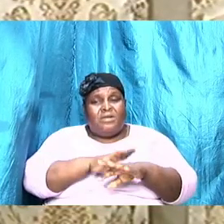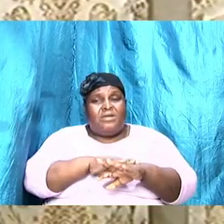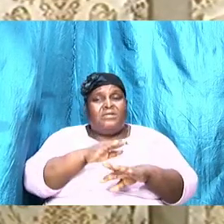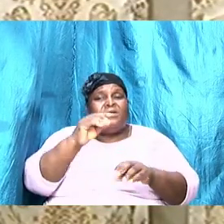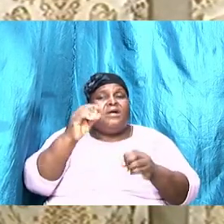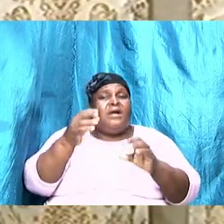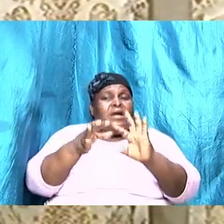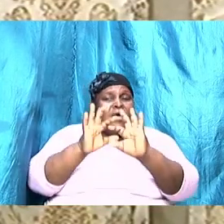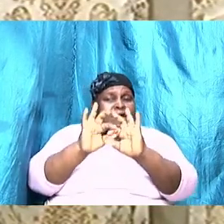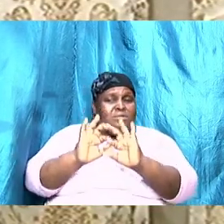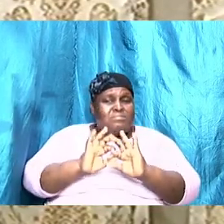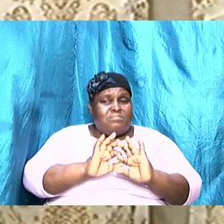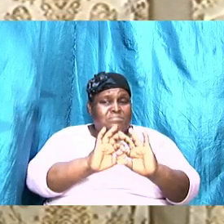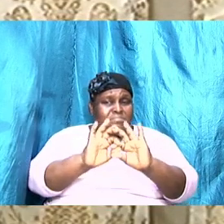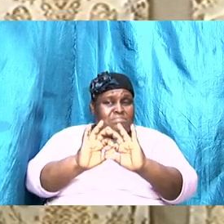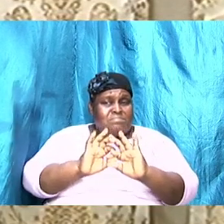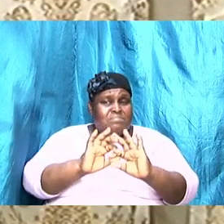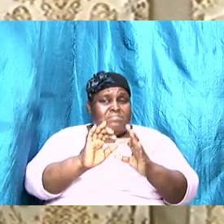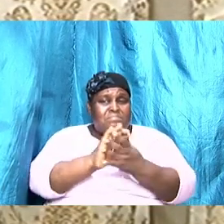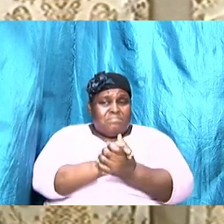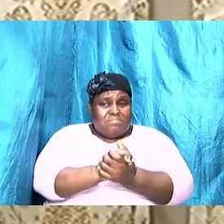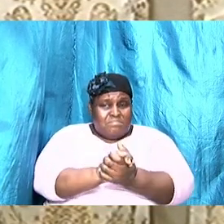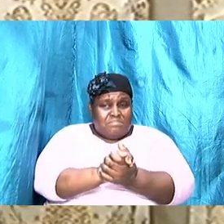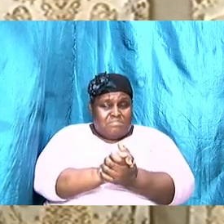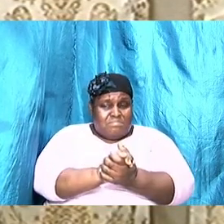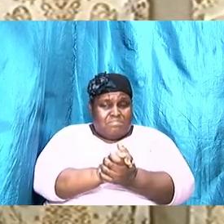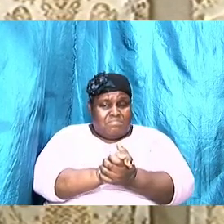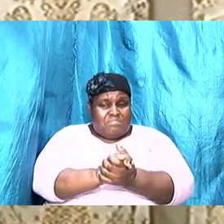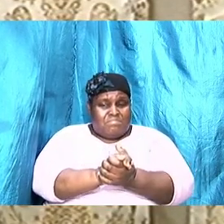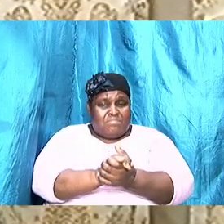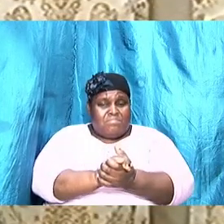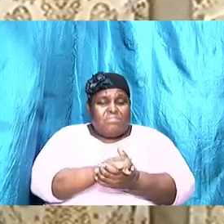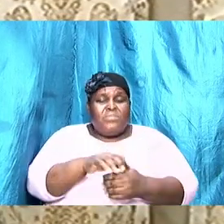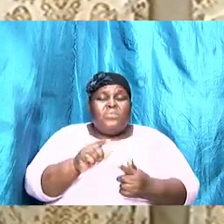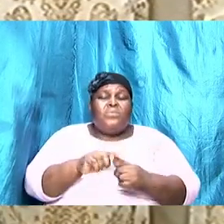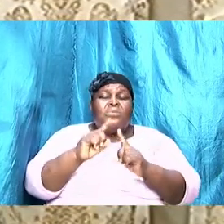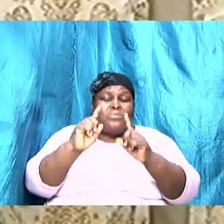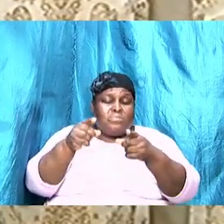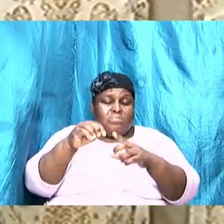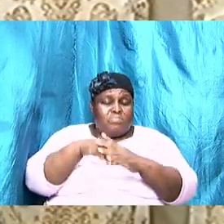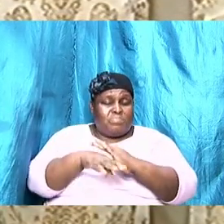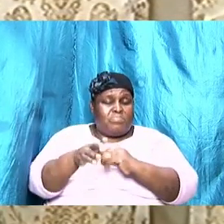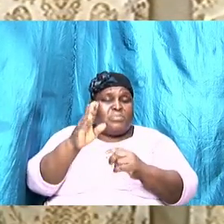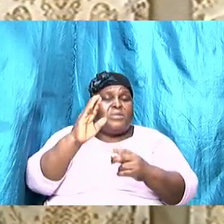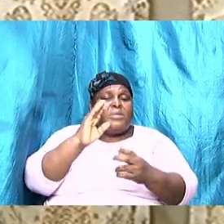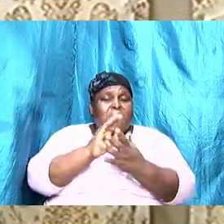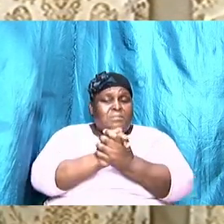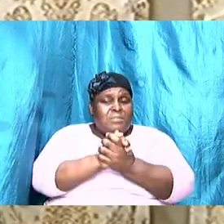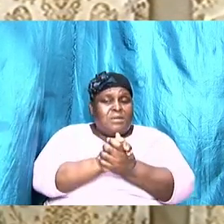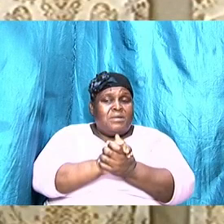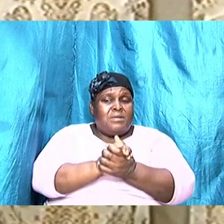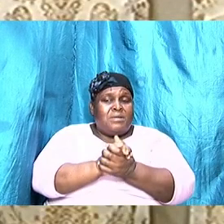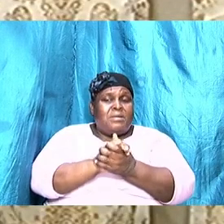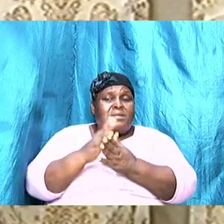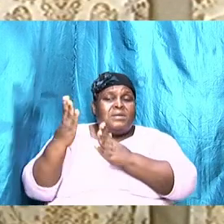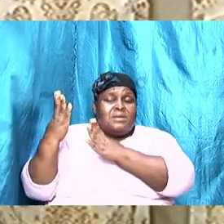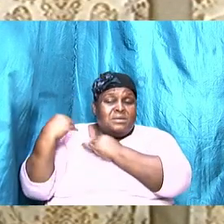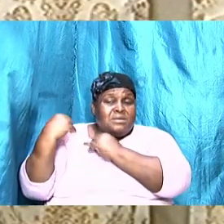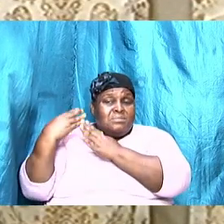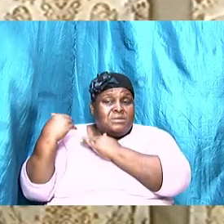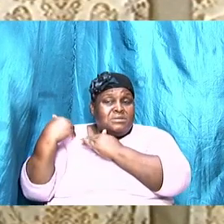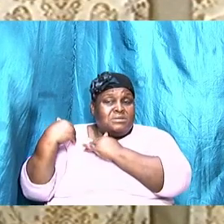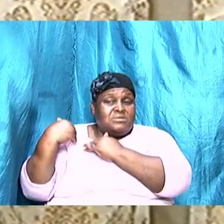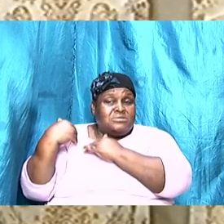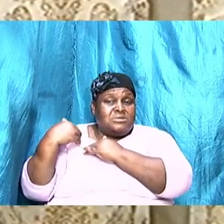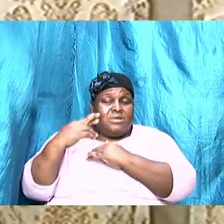get into it, then the expectations and the reality won't be too far